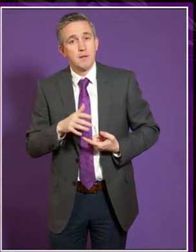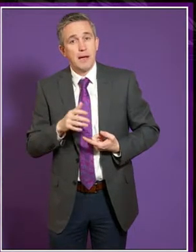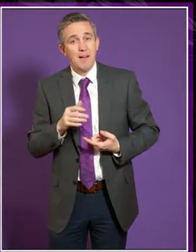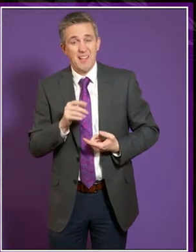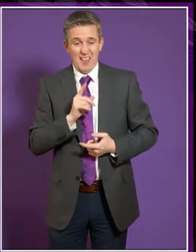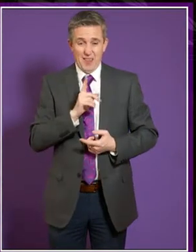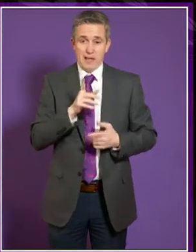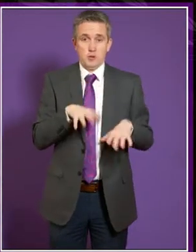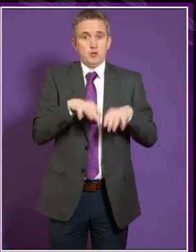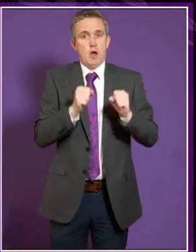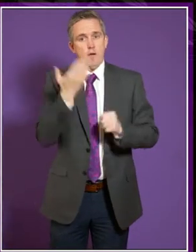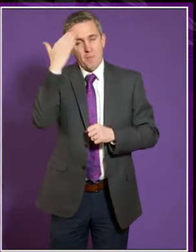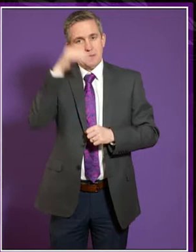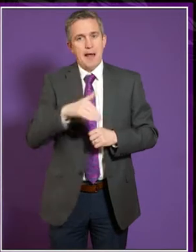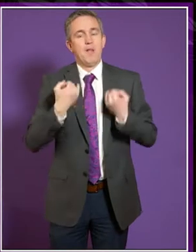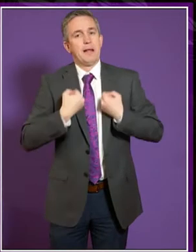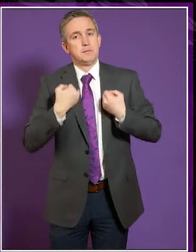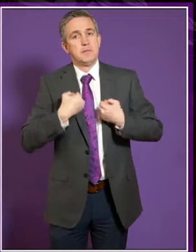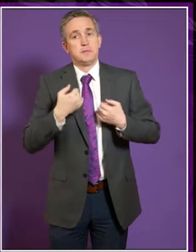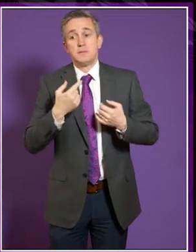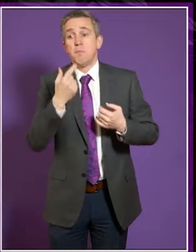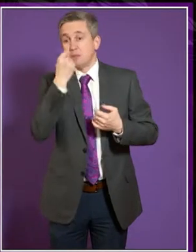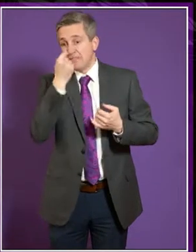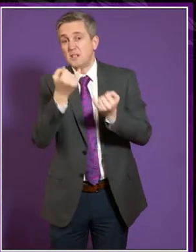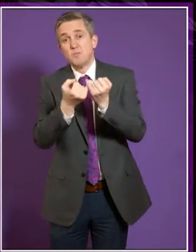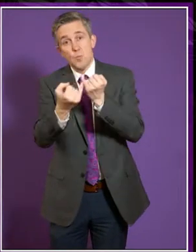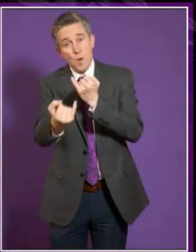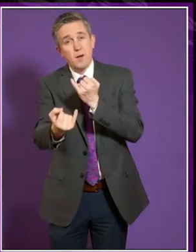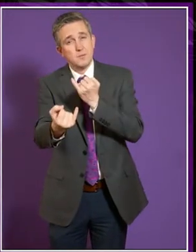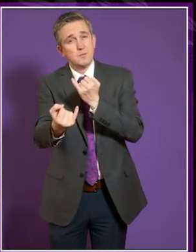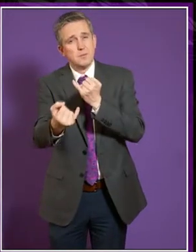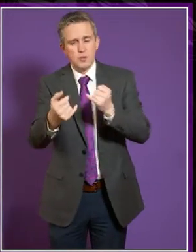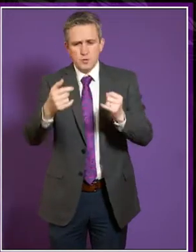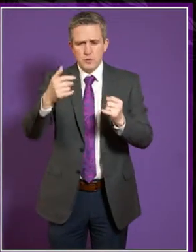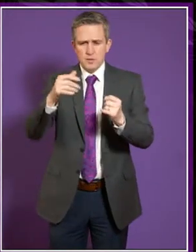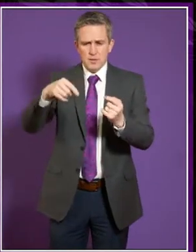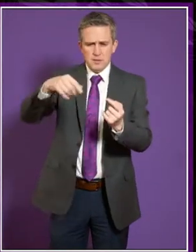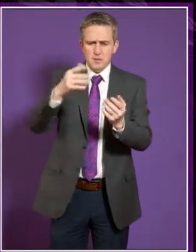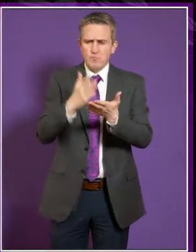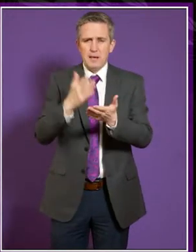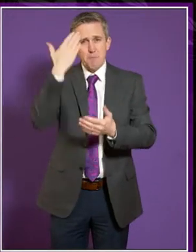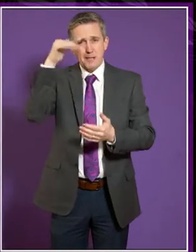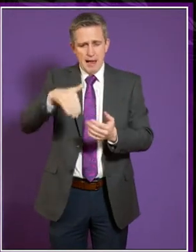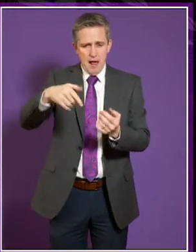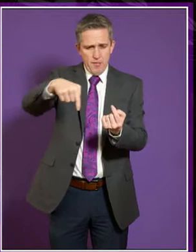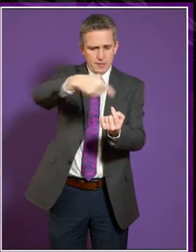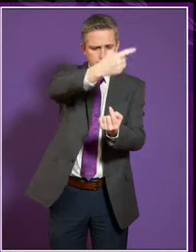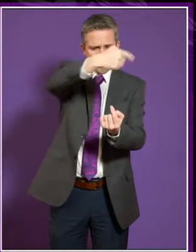more serious mental conditions. Not always. And that, I think, is more difficult to identify.